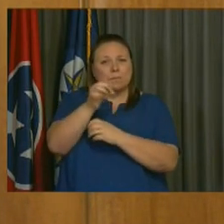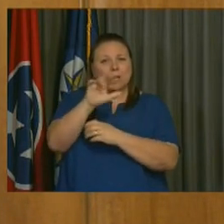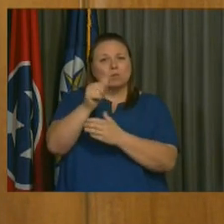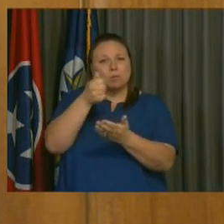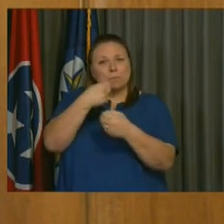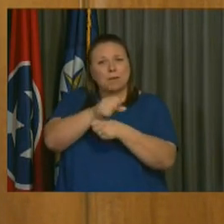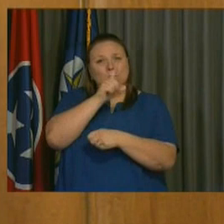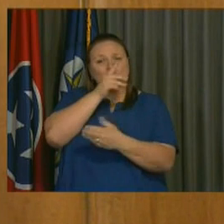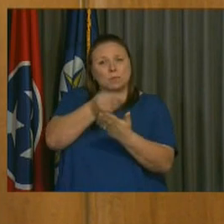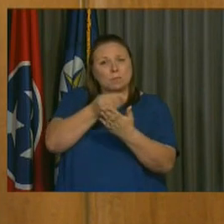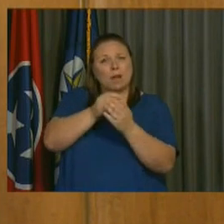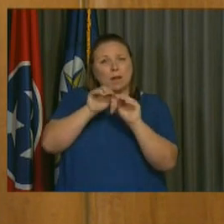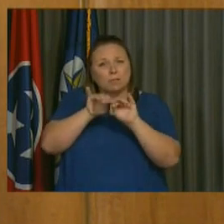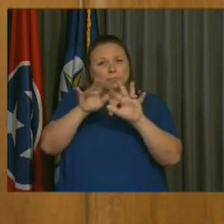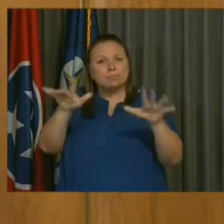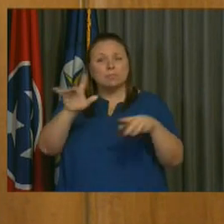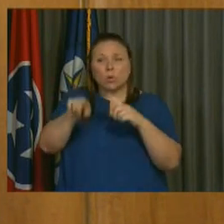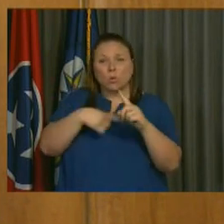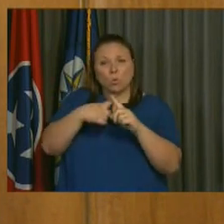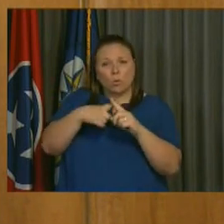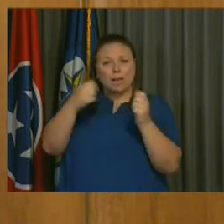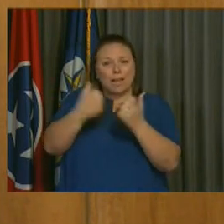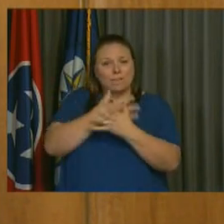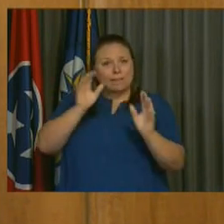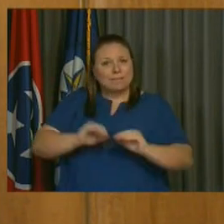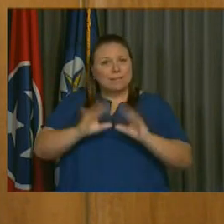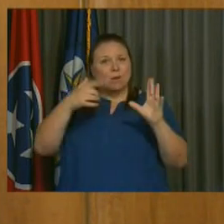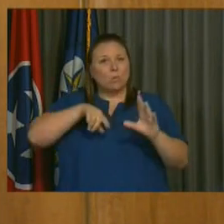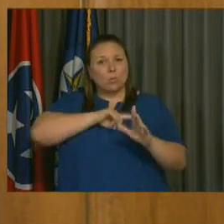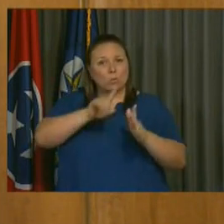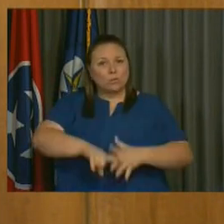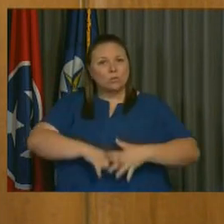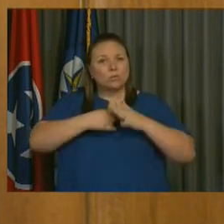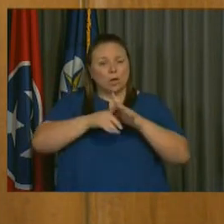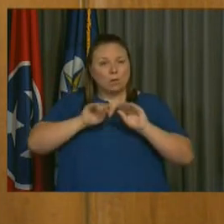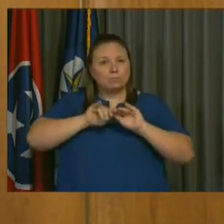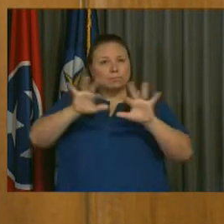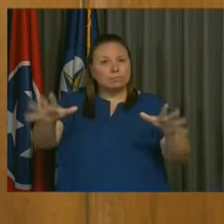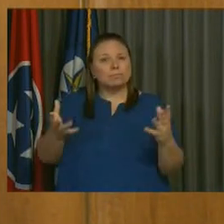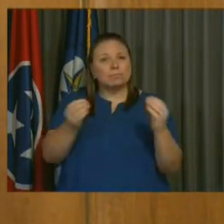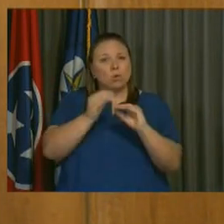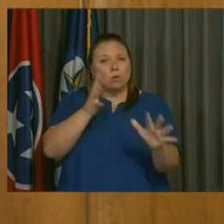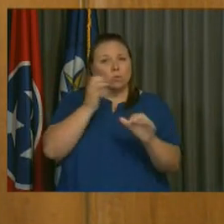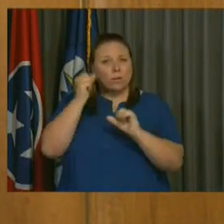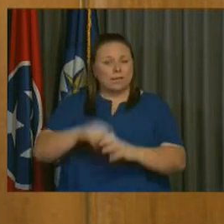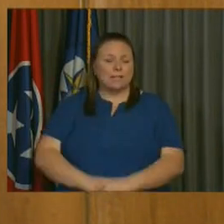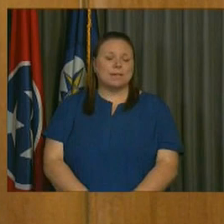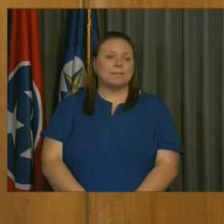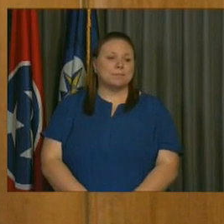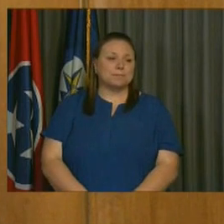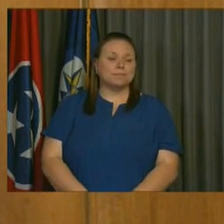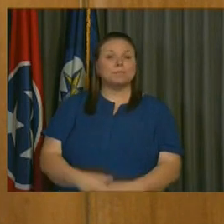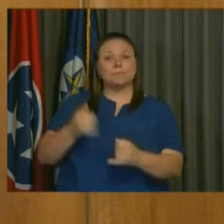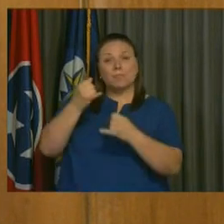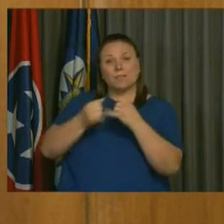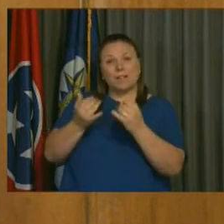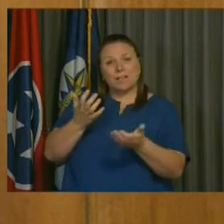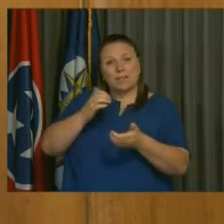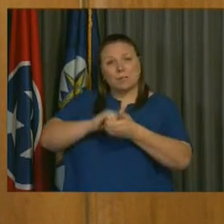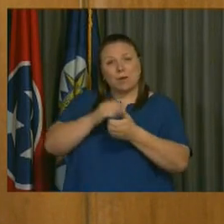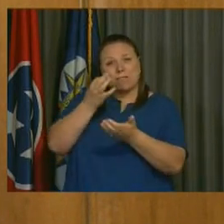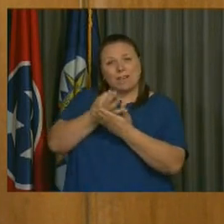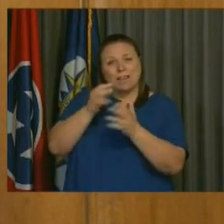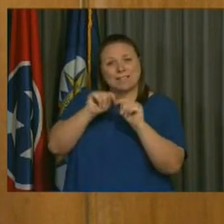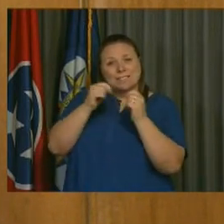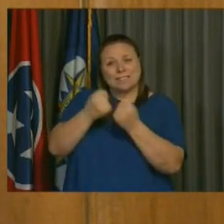those funds, and just as soon as guidelines are clarified, we'll start trying to get those deployed as quickly as possible. And finally, partnering with our finance